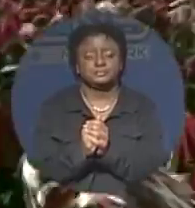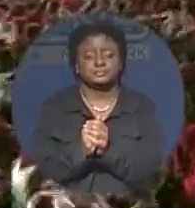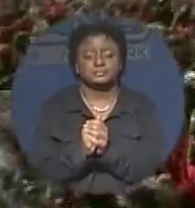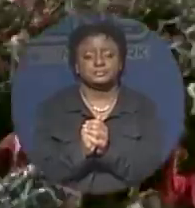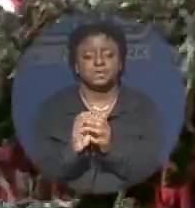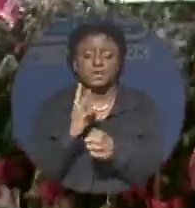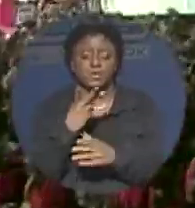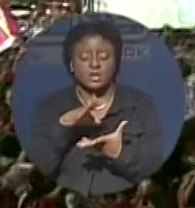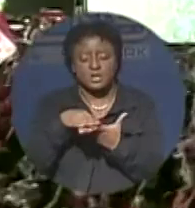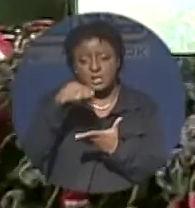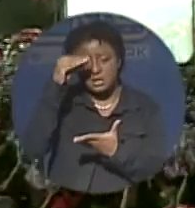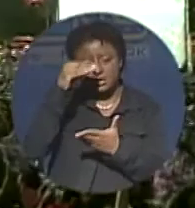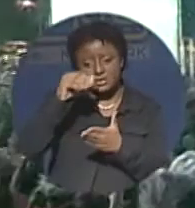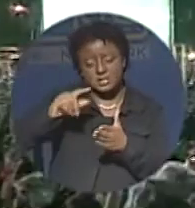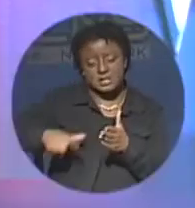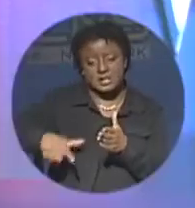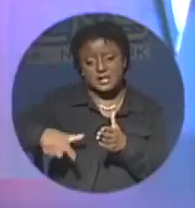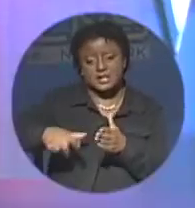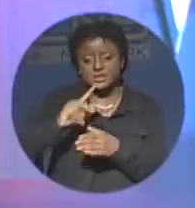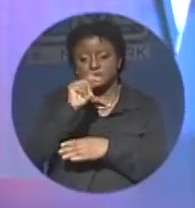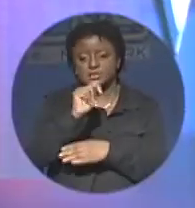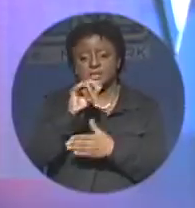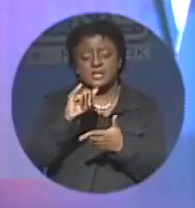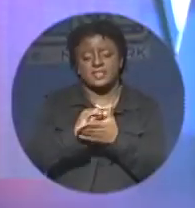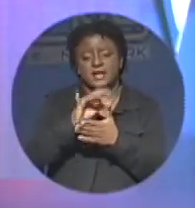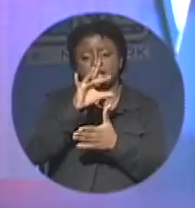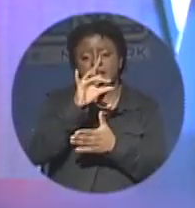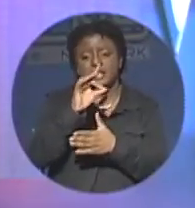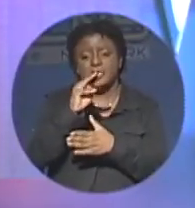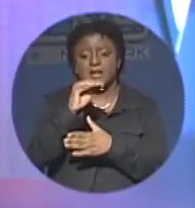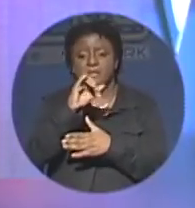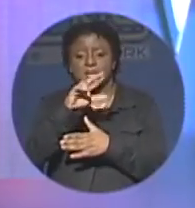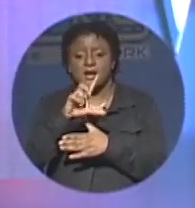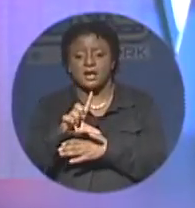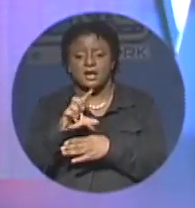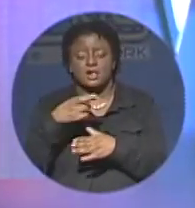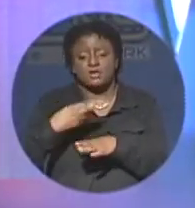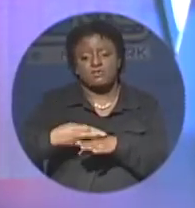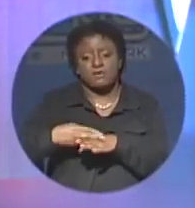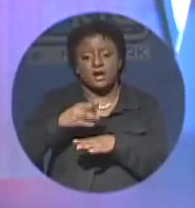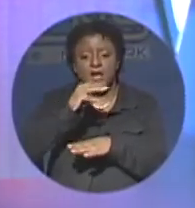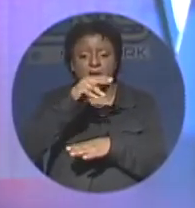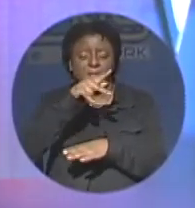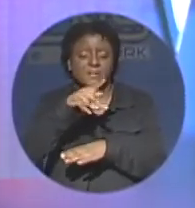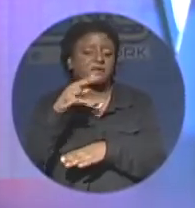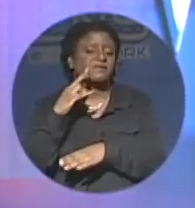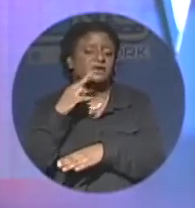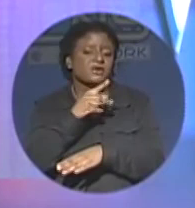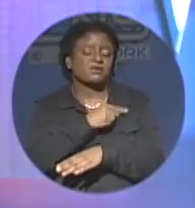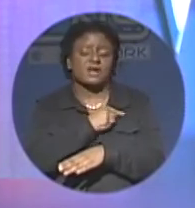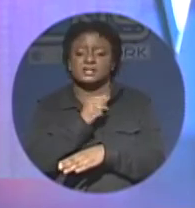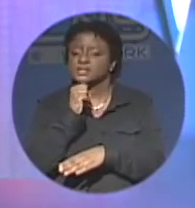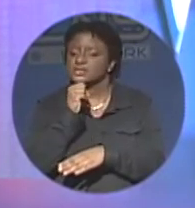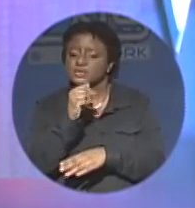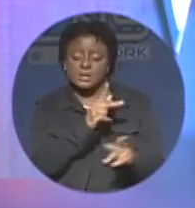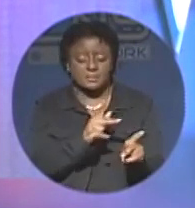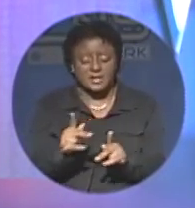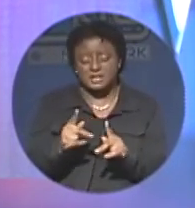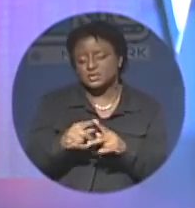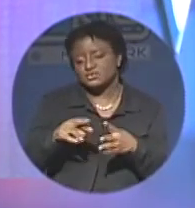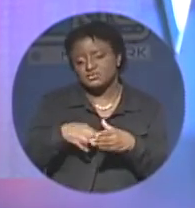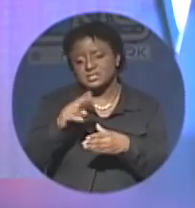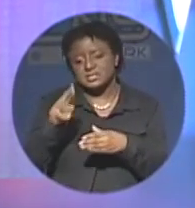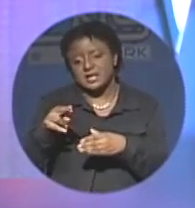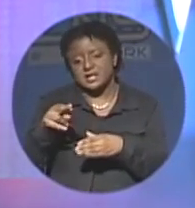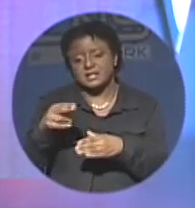We learned late Tuesday from well-placed sources that 8 Mile Rock MP Verna Grant does not plan to resign at this time from the Free National Movement. However,